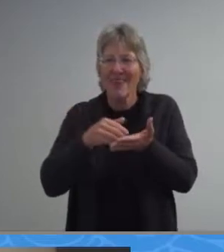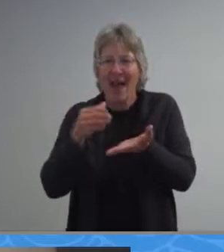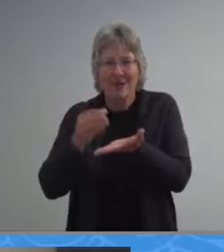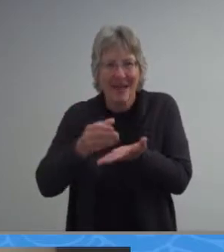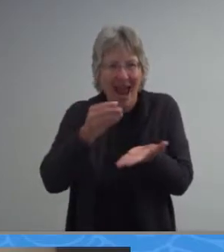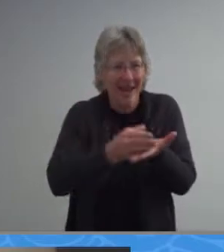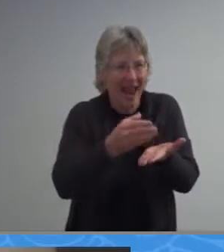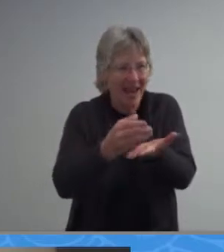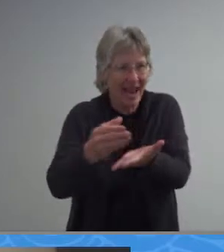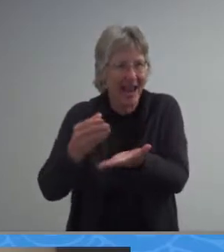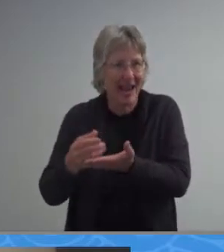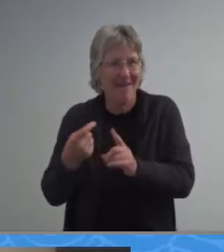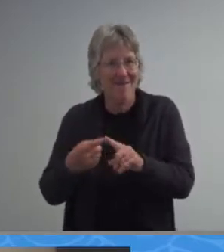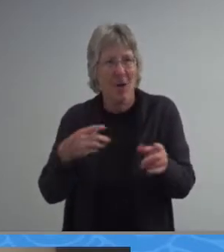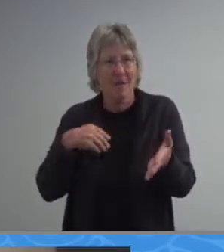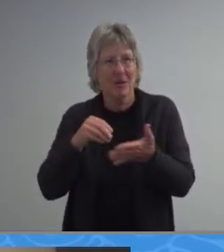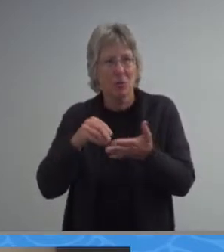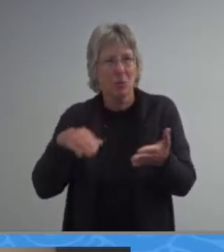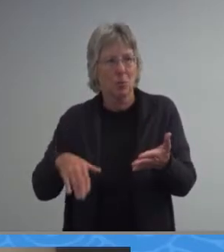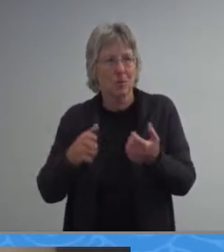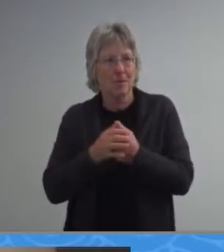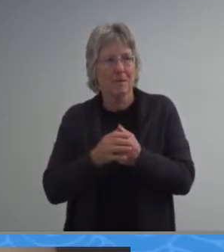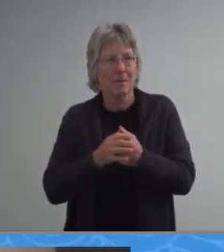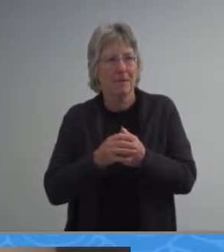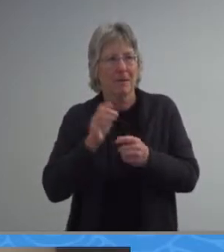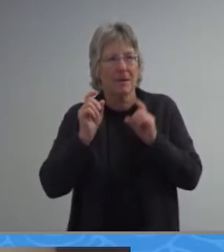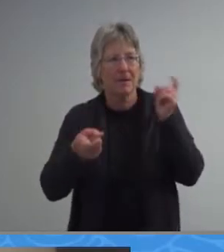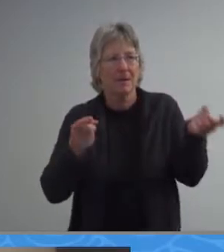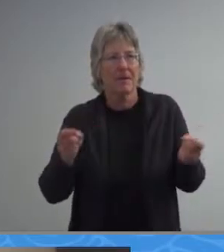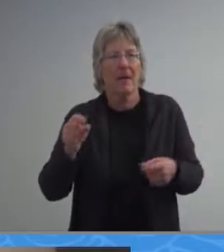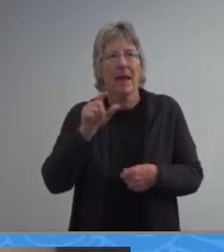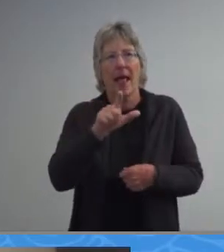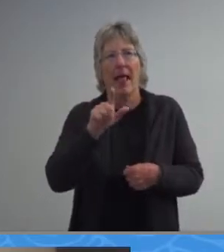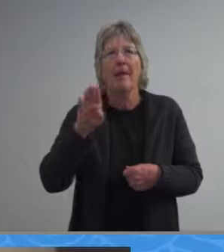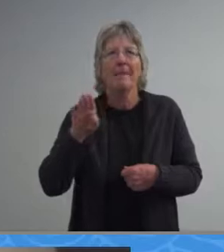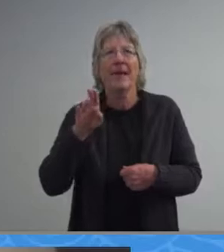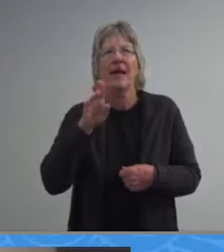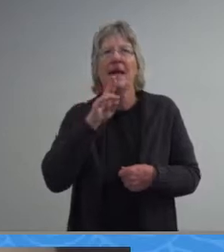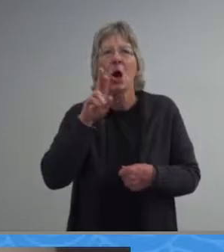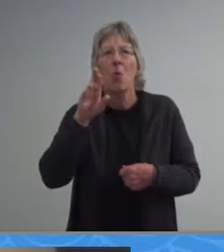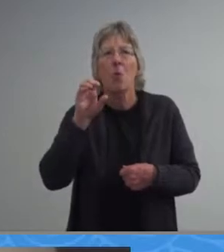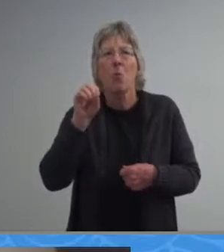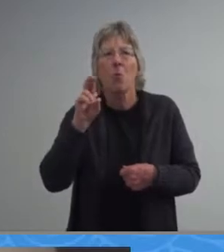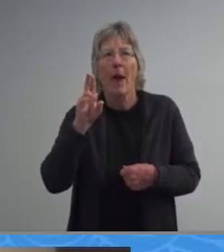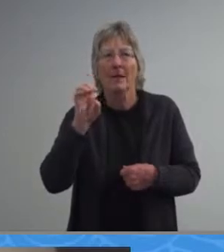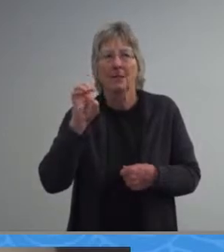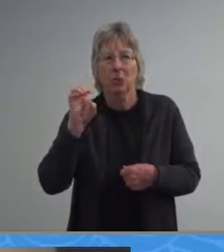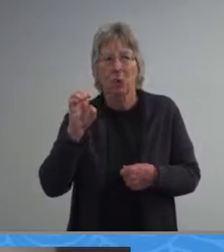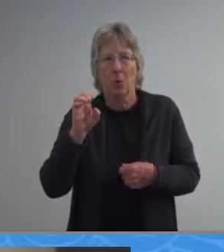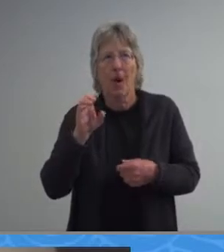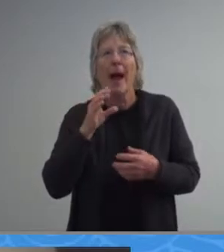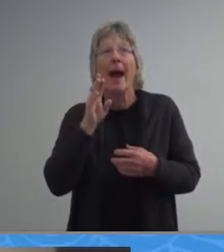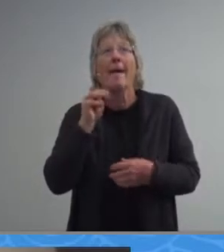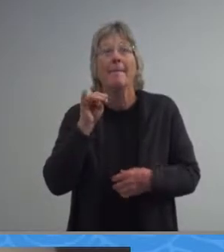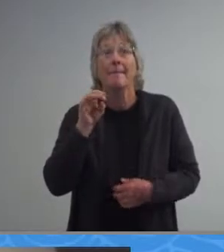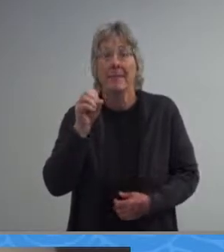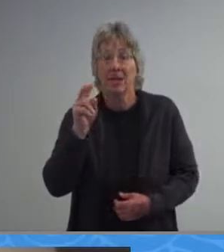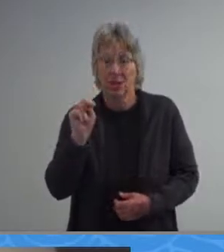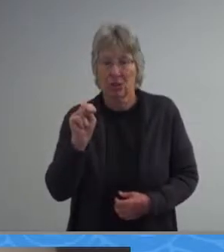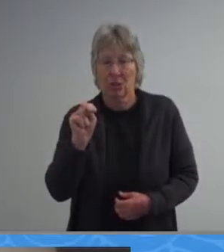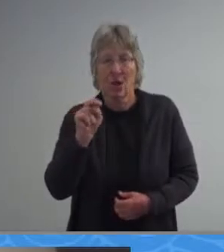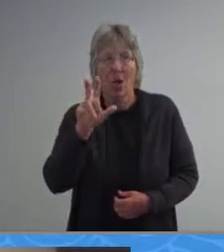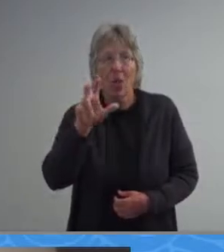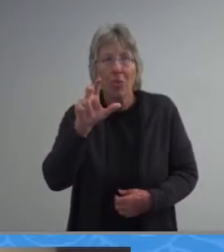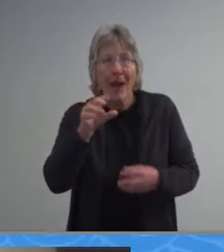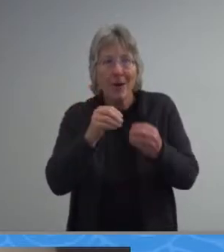from our students which were promptly donated to the long beach rescue mission this was actually 300 more cans than we collected